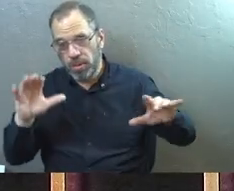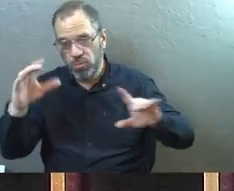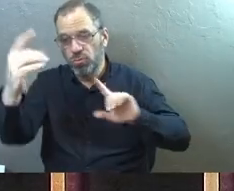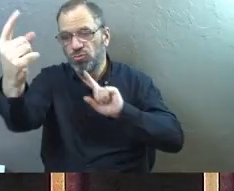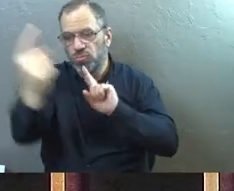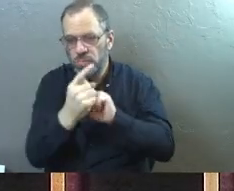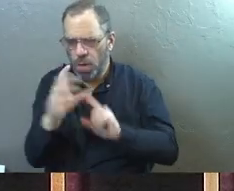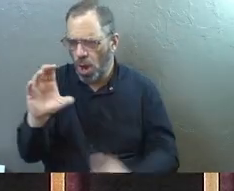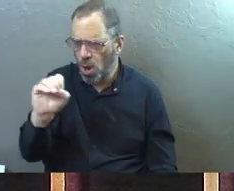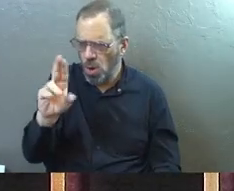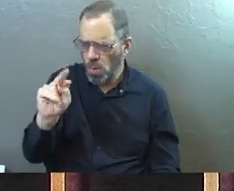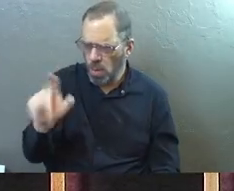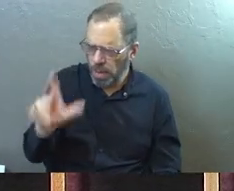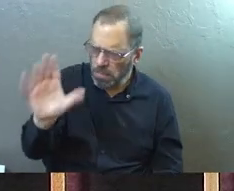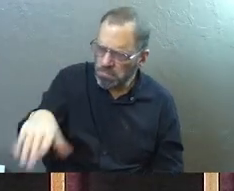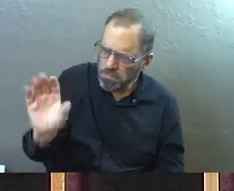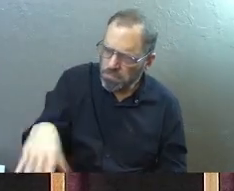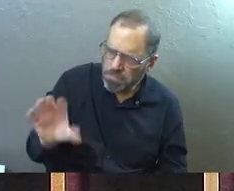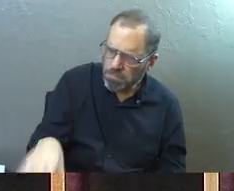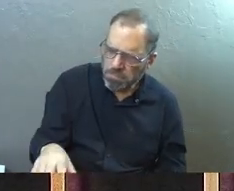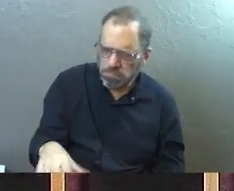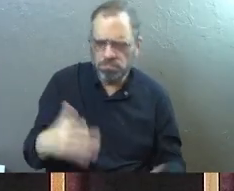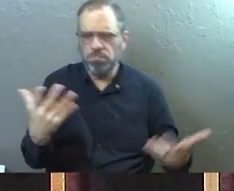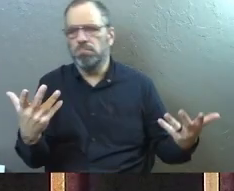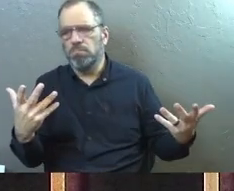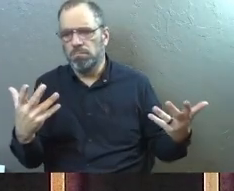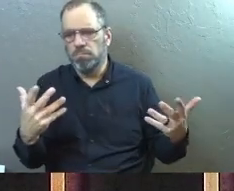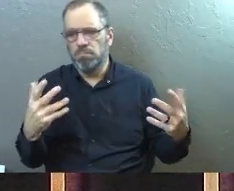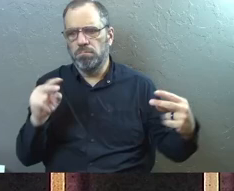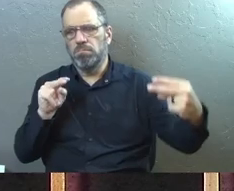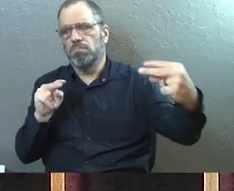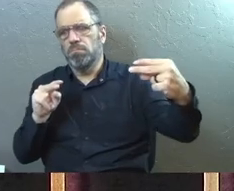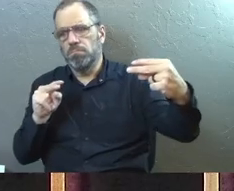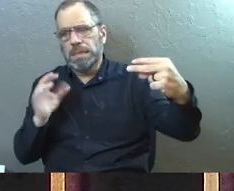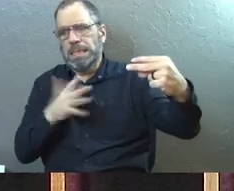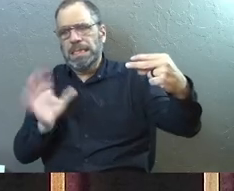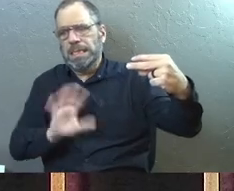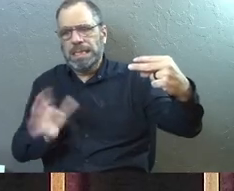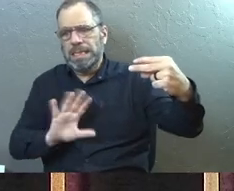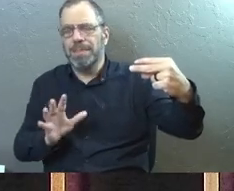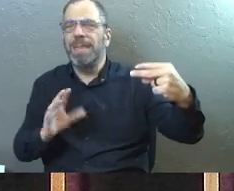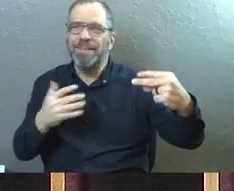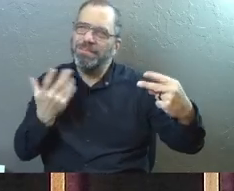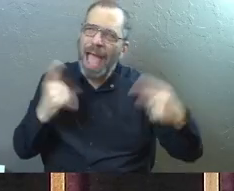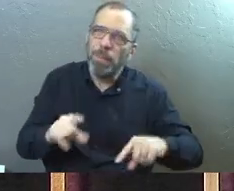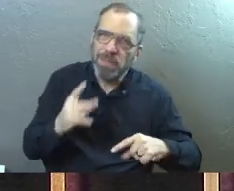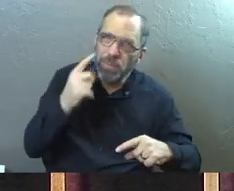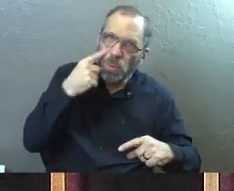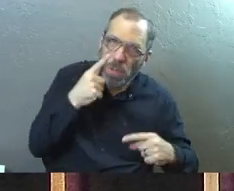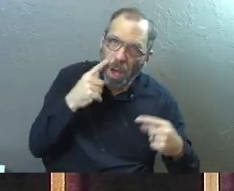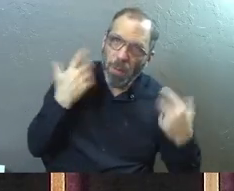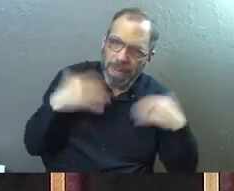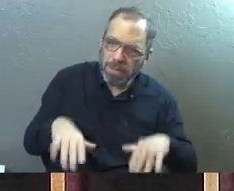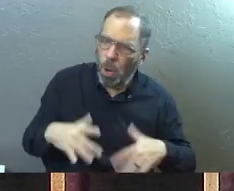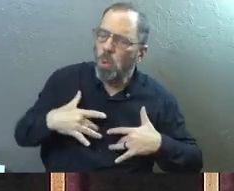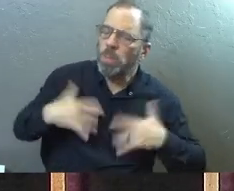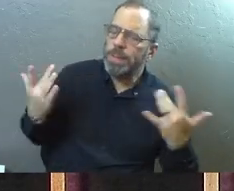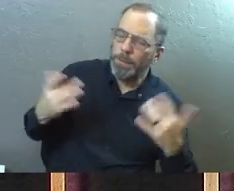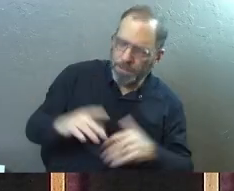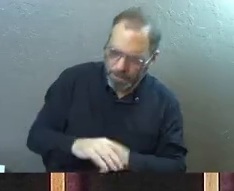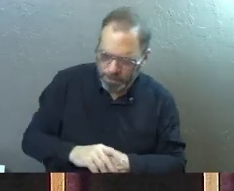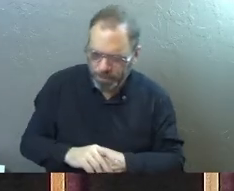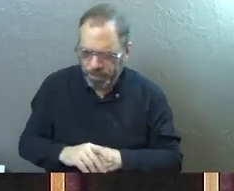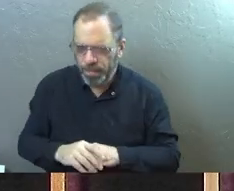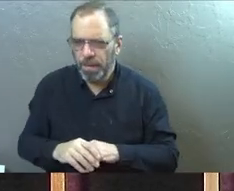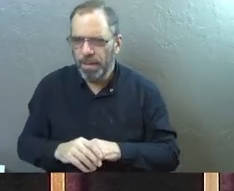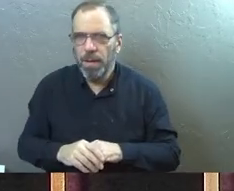him. Cornelius, the angel said. Cornelius stared at him in terror, as people do when an angel appears, right? What is it, sir? He asked the